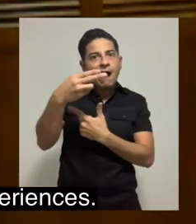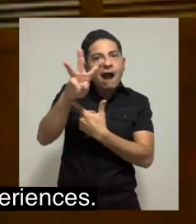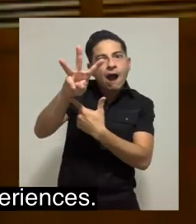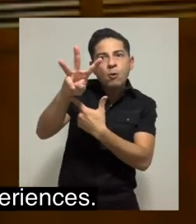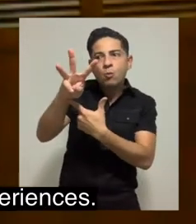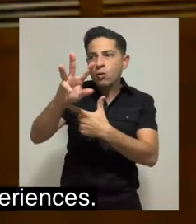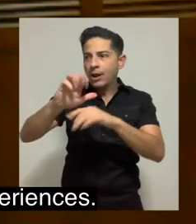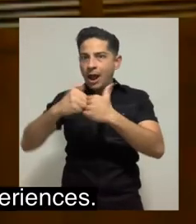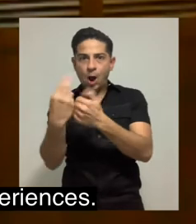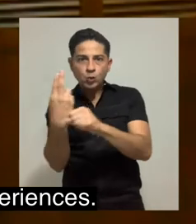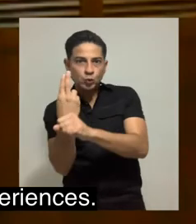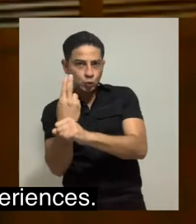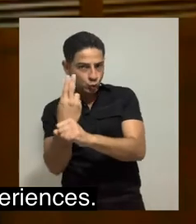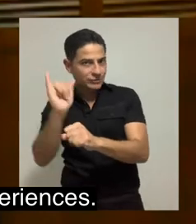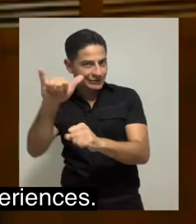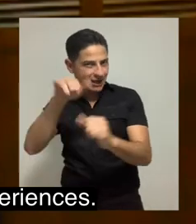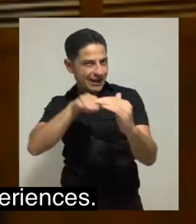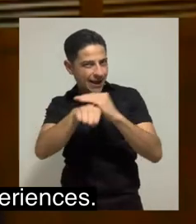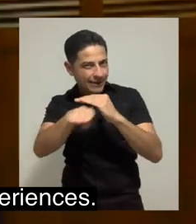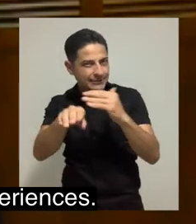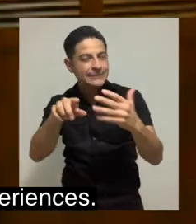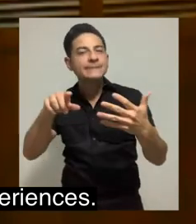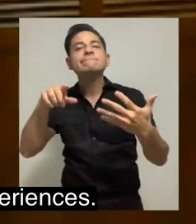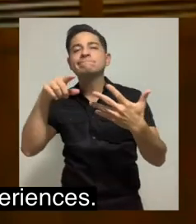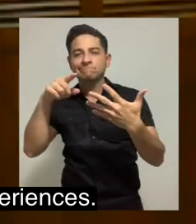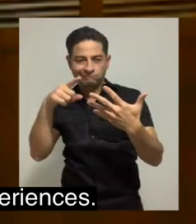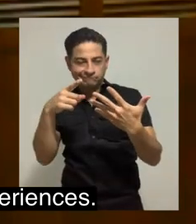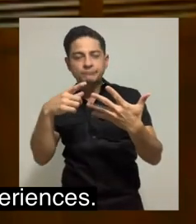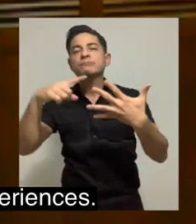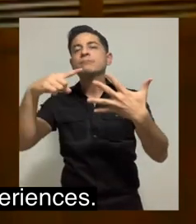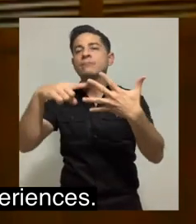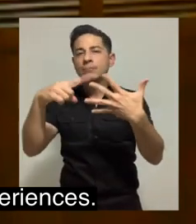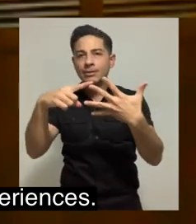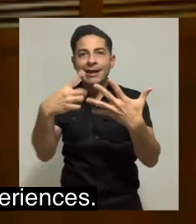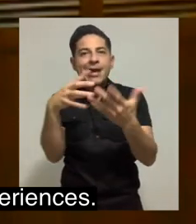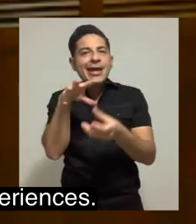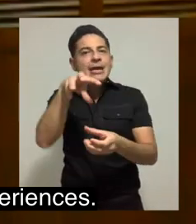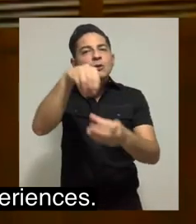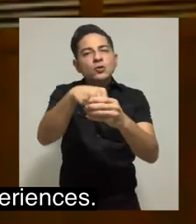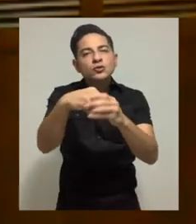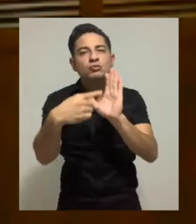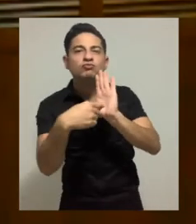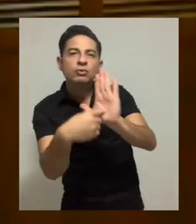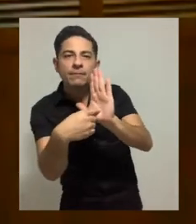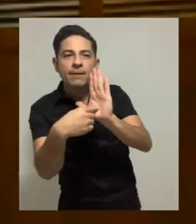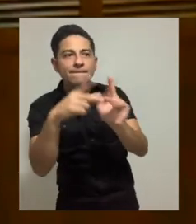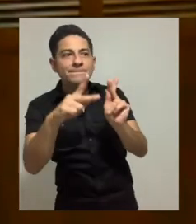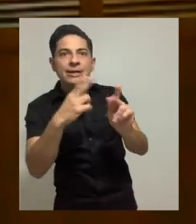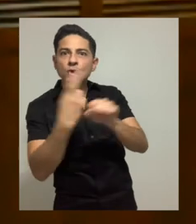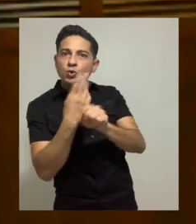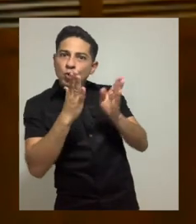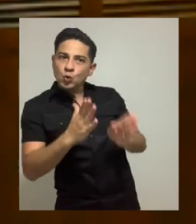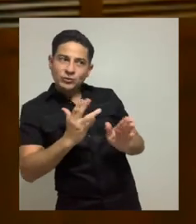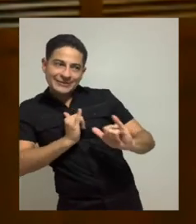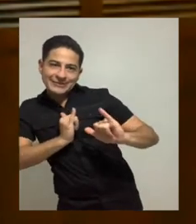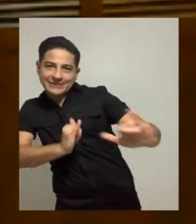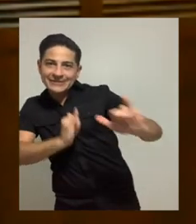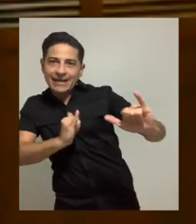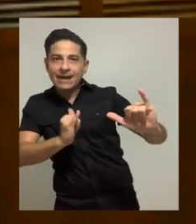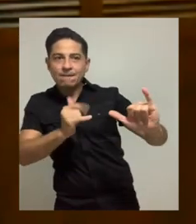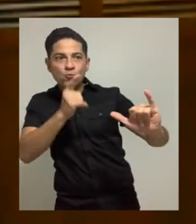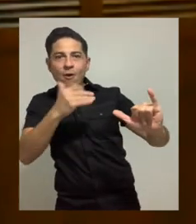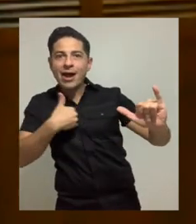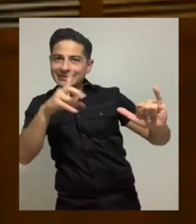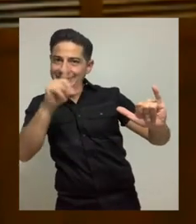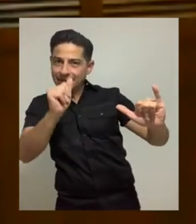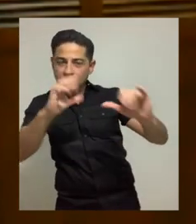accessibility of the devices and hardware used to access XR experiences. Inclusive representations of